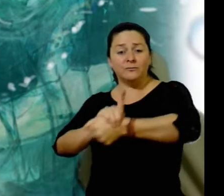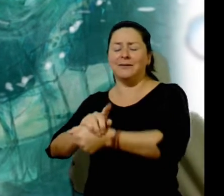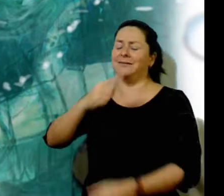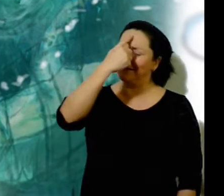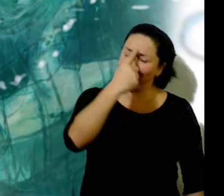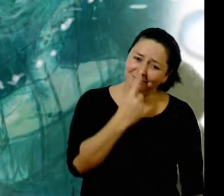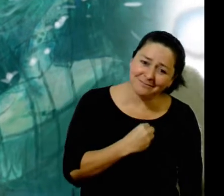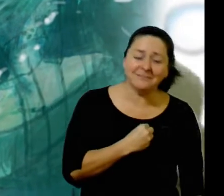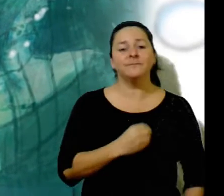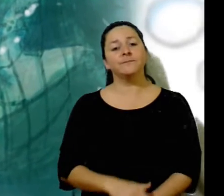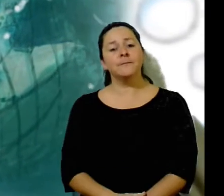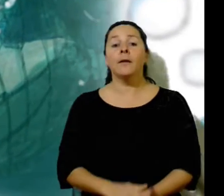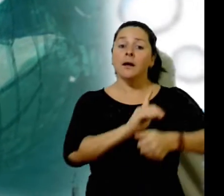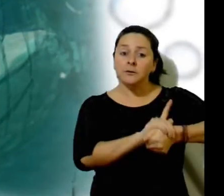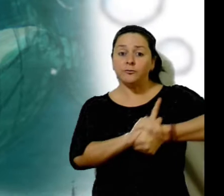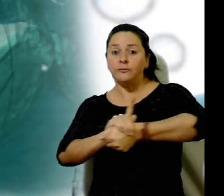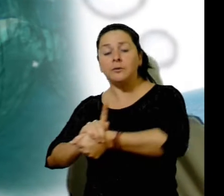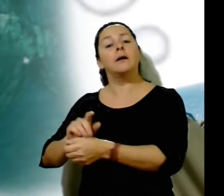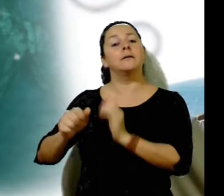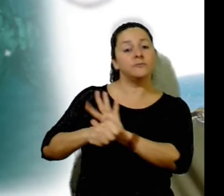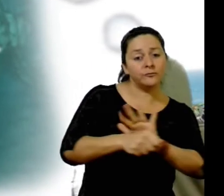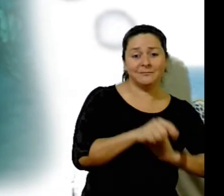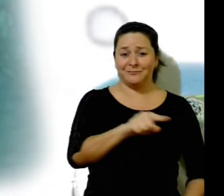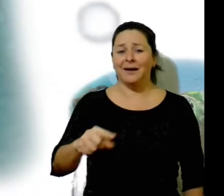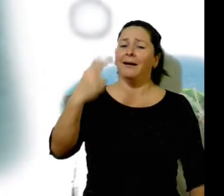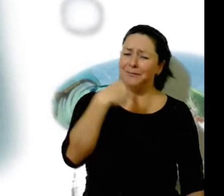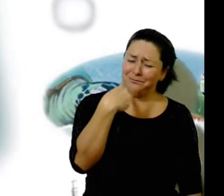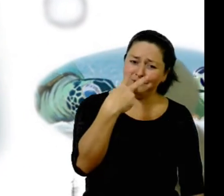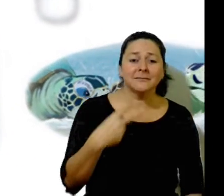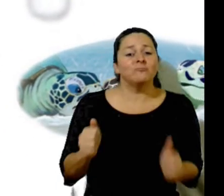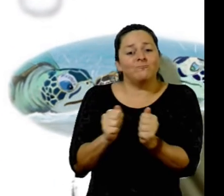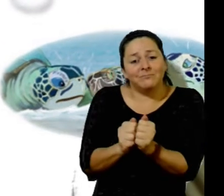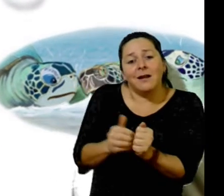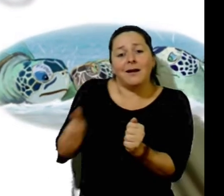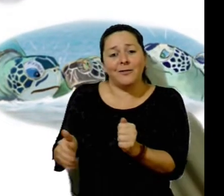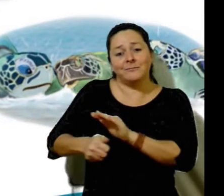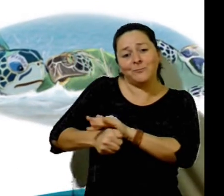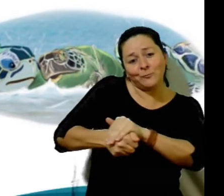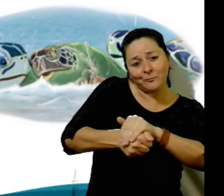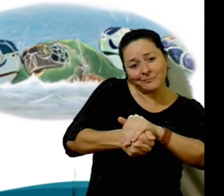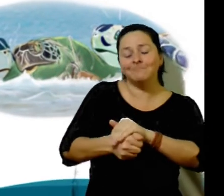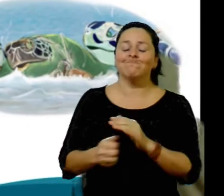Crying, Midas and Hon stay beside Carapada to keep her company while she is in pain.